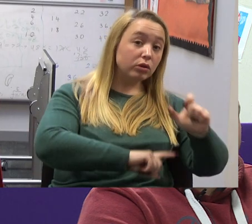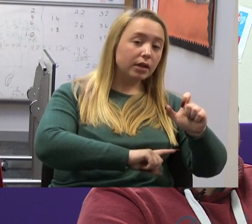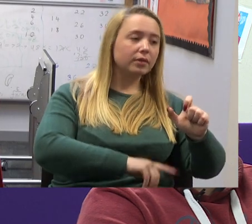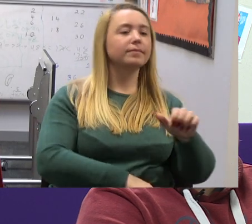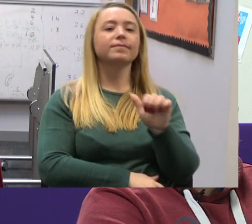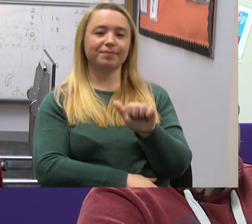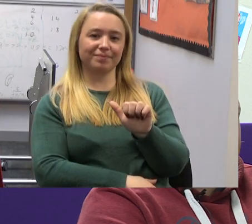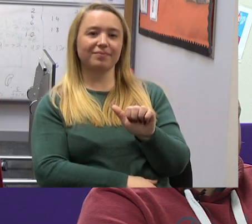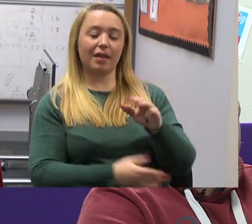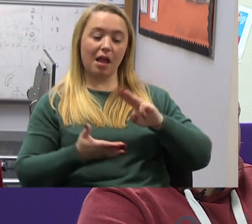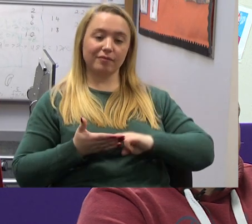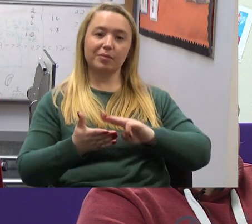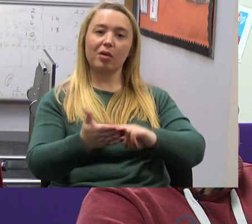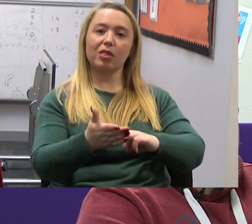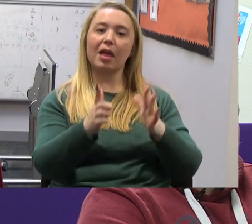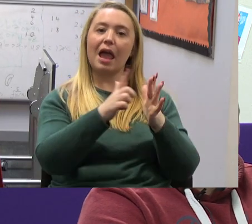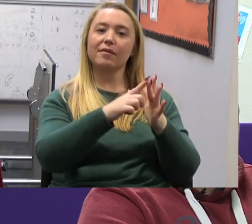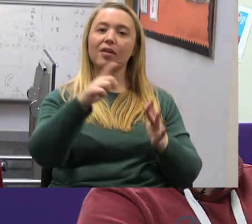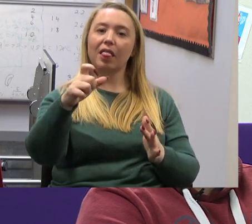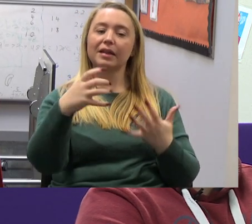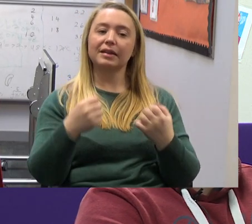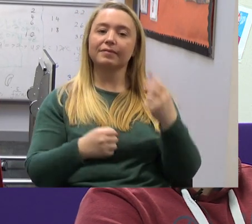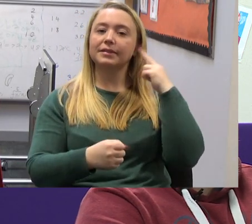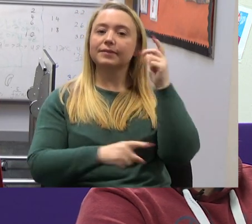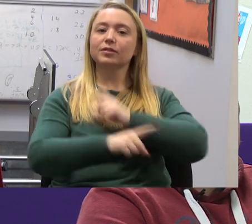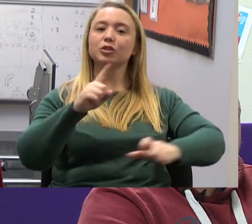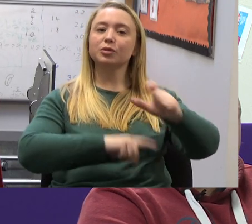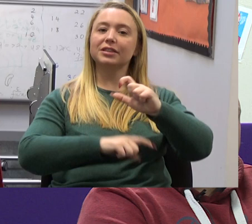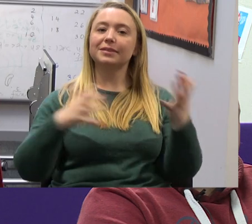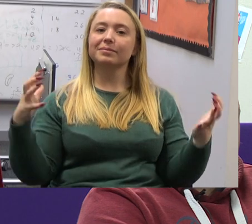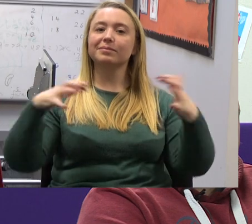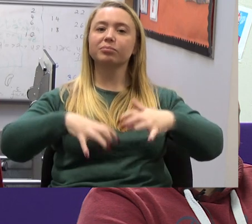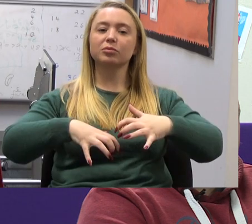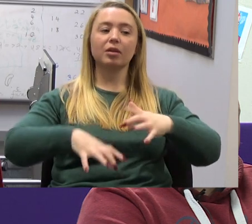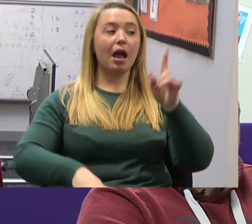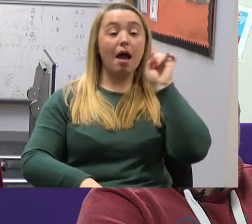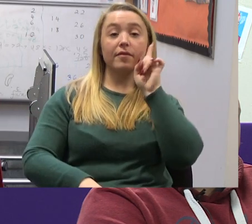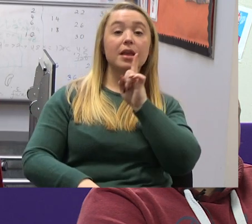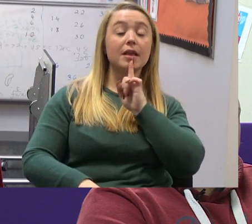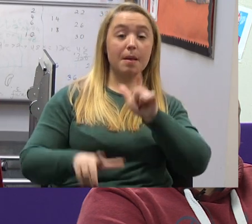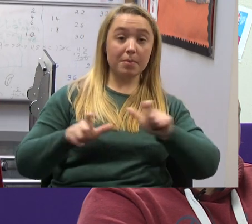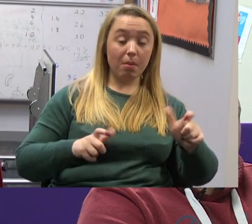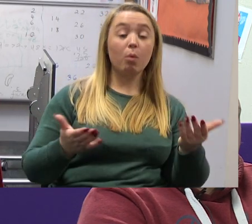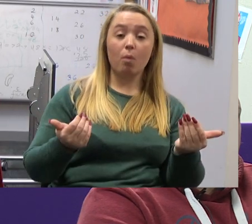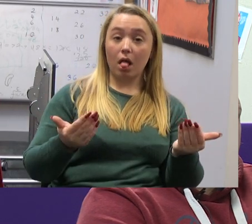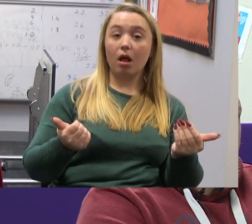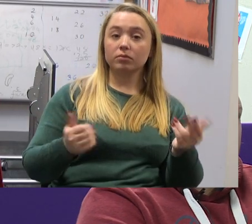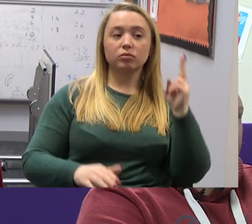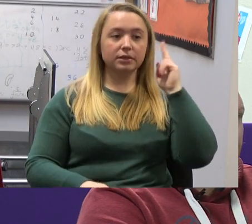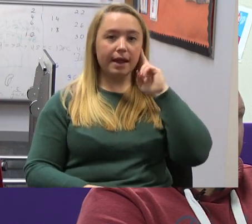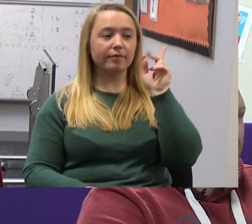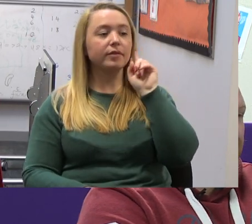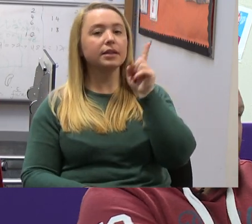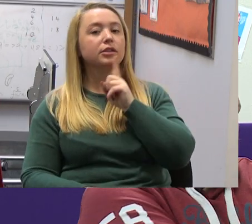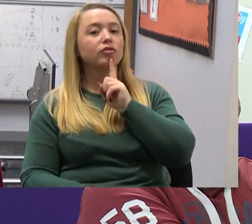there is the deaf community within Inverclyde that all get together. Hearing people are welcome to join as well as